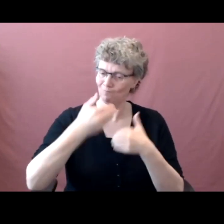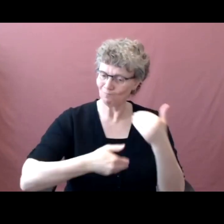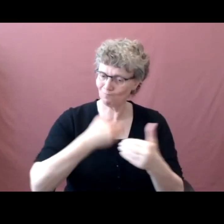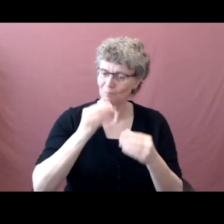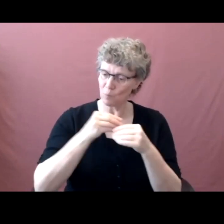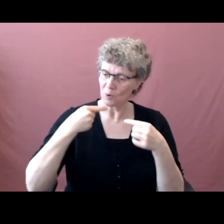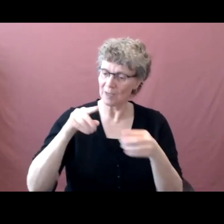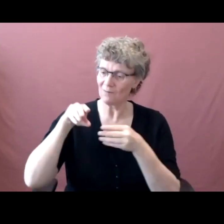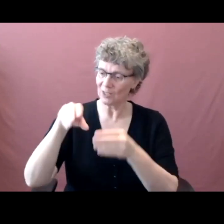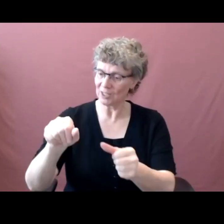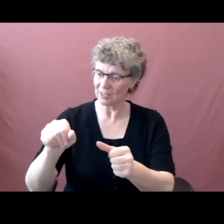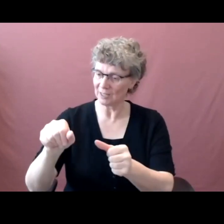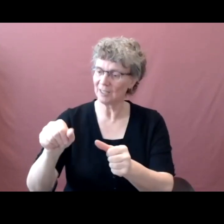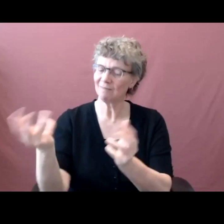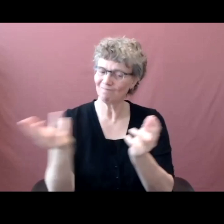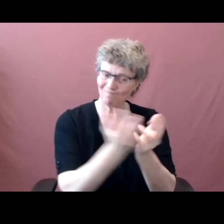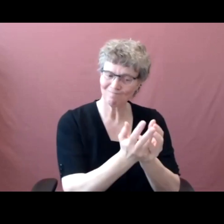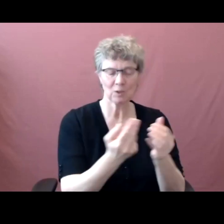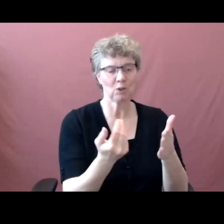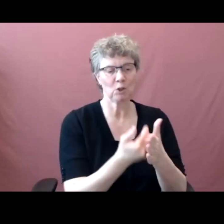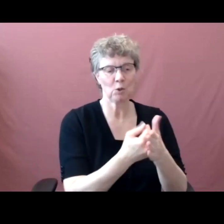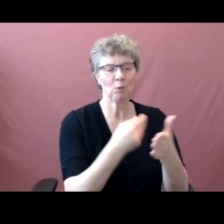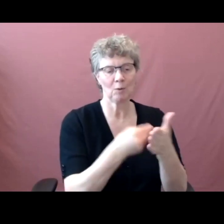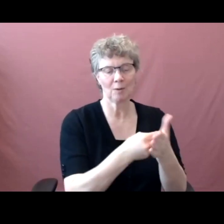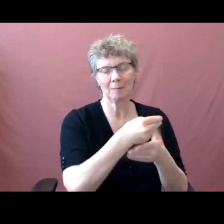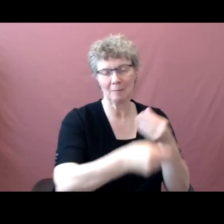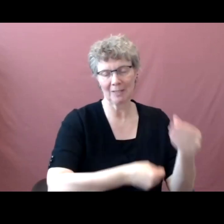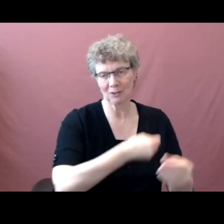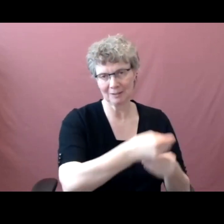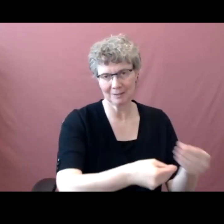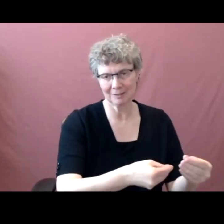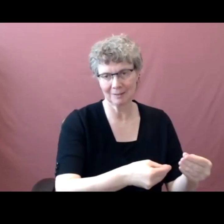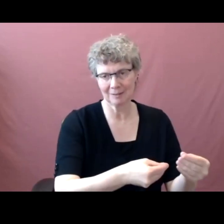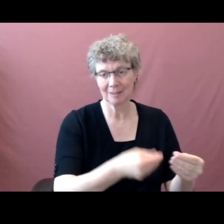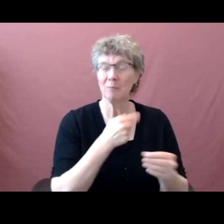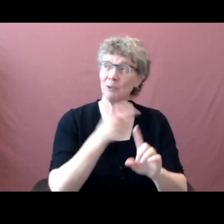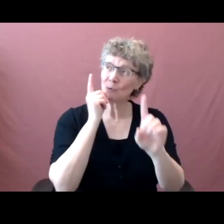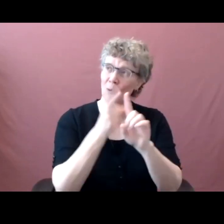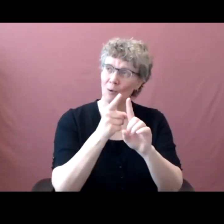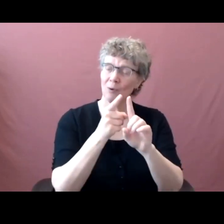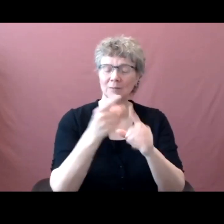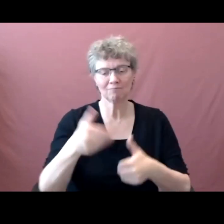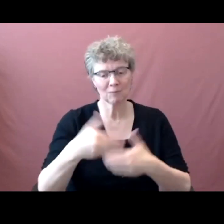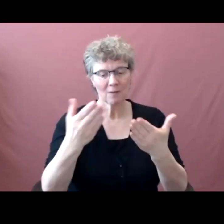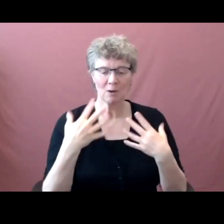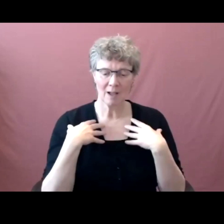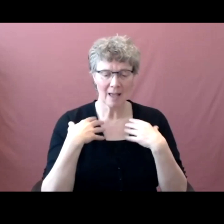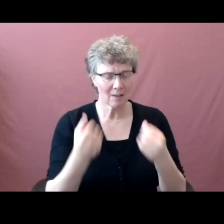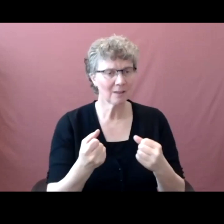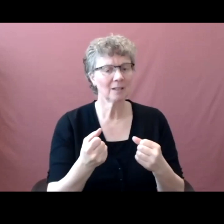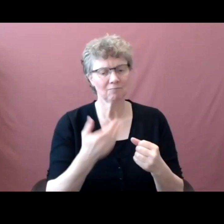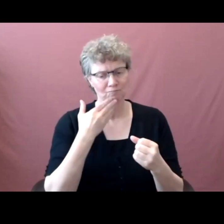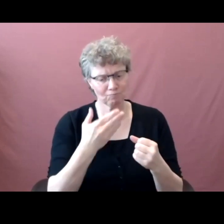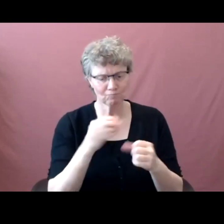important goal for us throughout this is to create a vibrant and healthy working environment that provides staff with meaningful work,